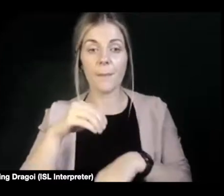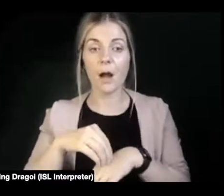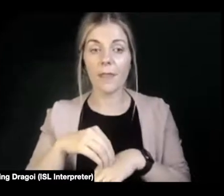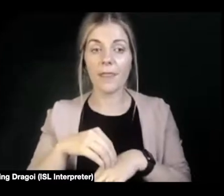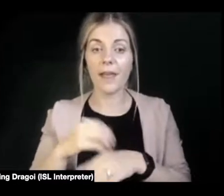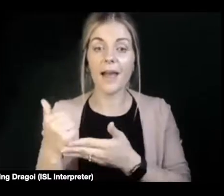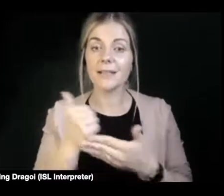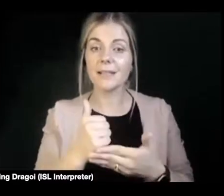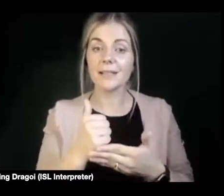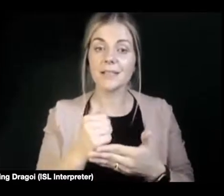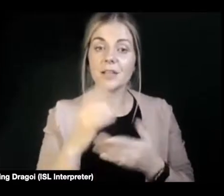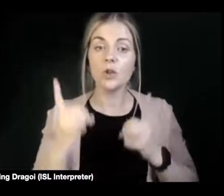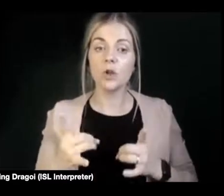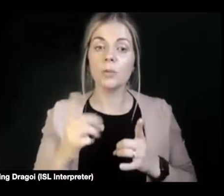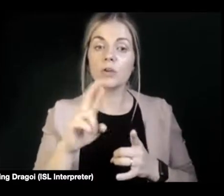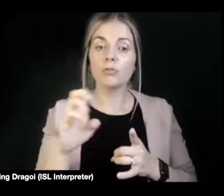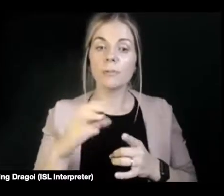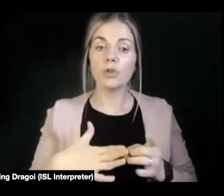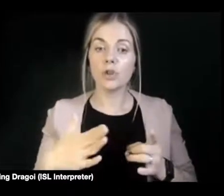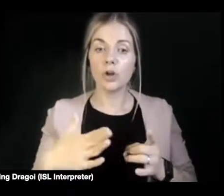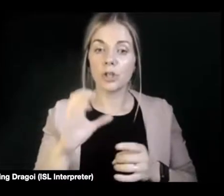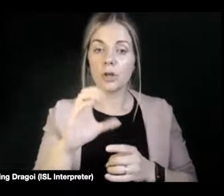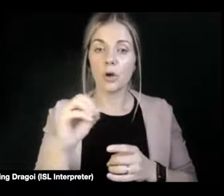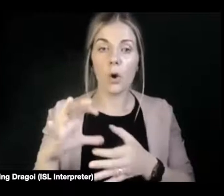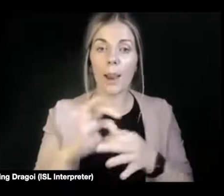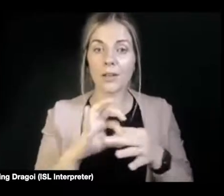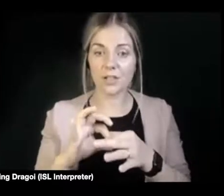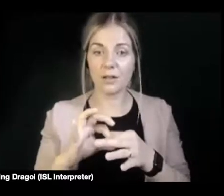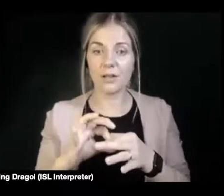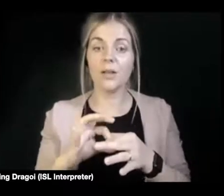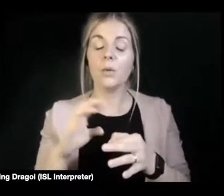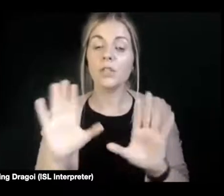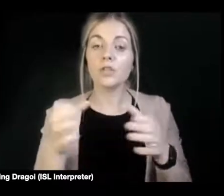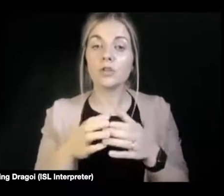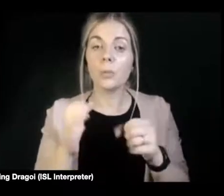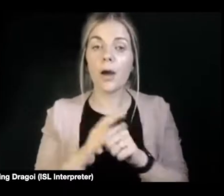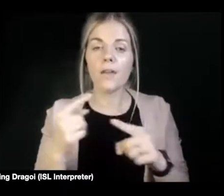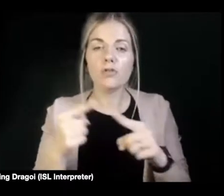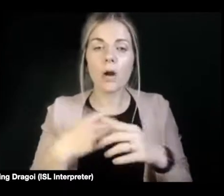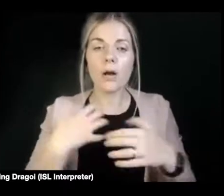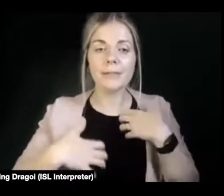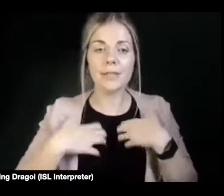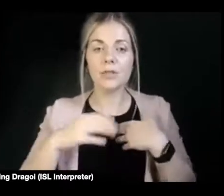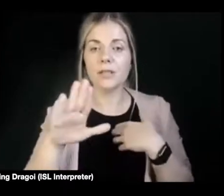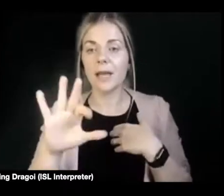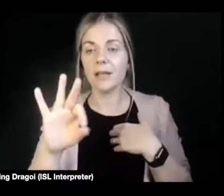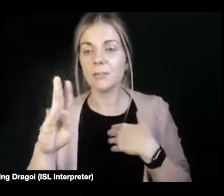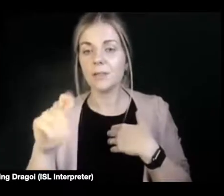Coalition, which is a one, a grouping of a cross interest grouping of LGBT Ireland,